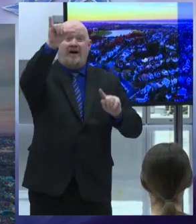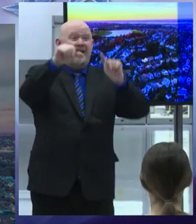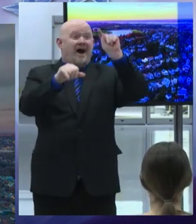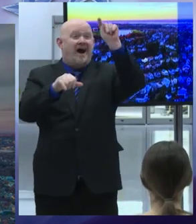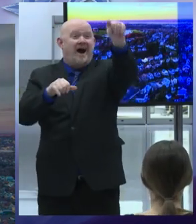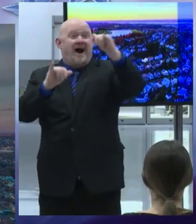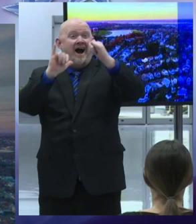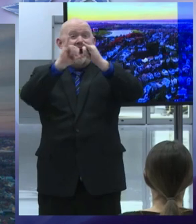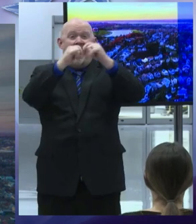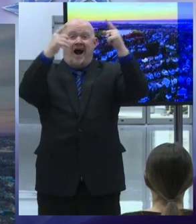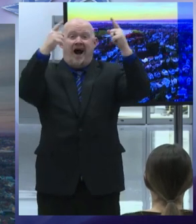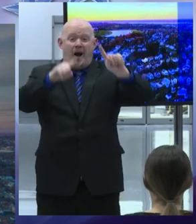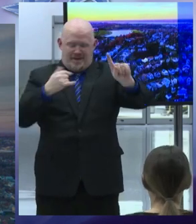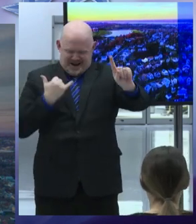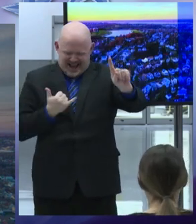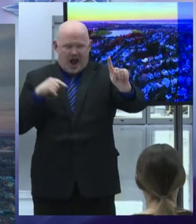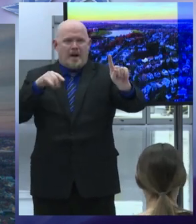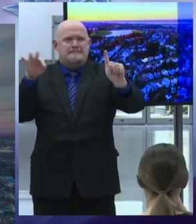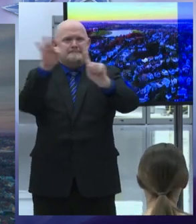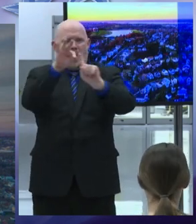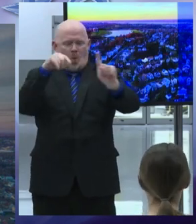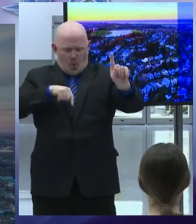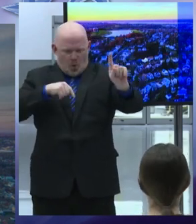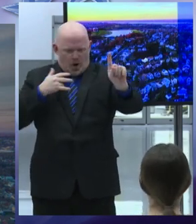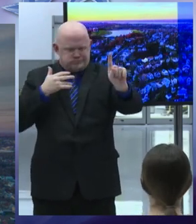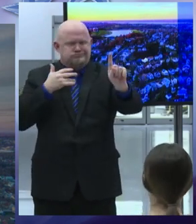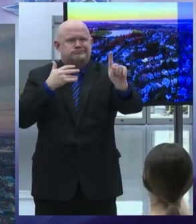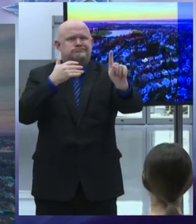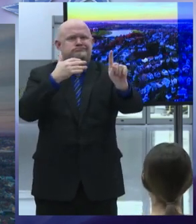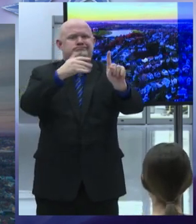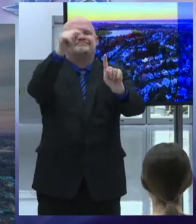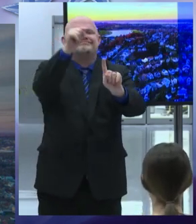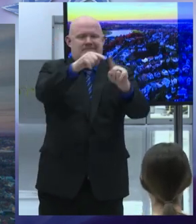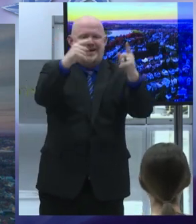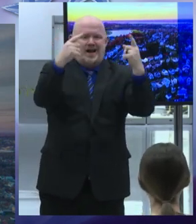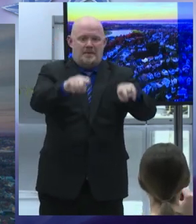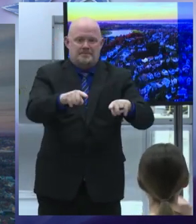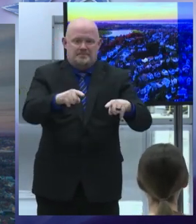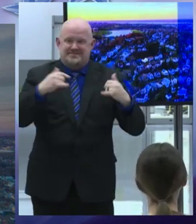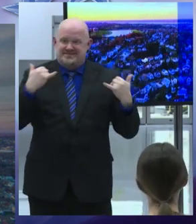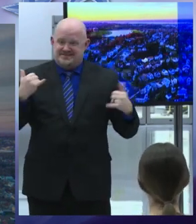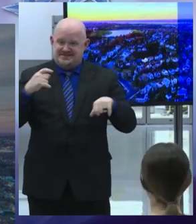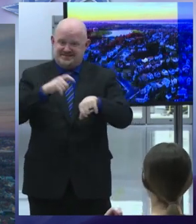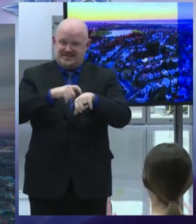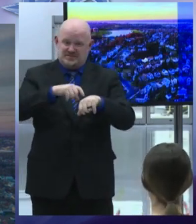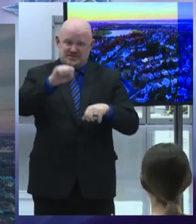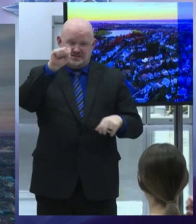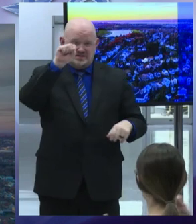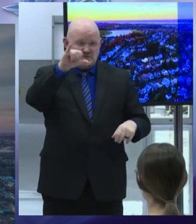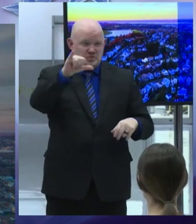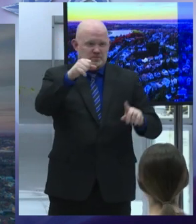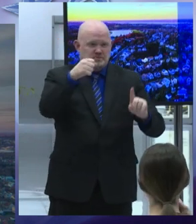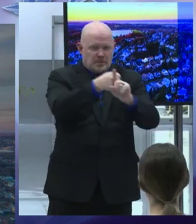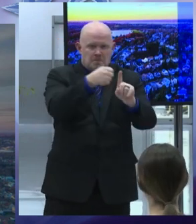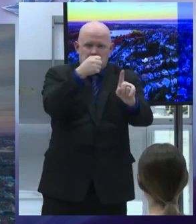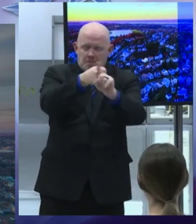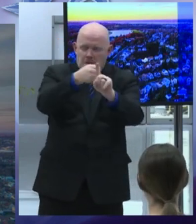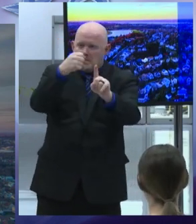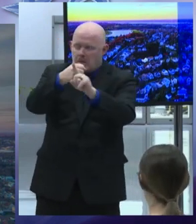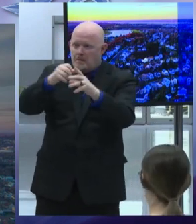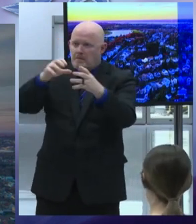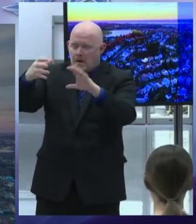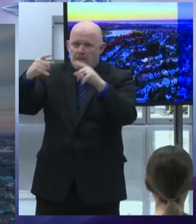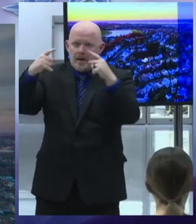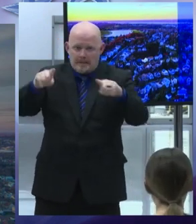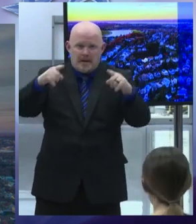at a time like this in the history of syracuse when so many circumstances are once again breaking in the direction of our great city her